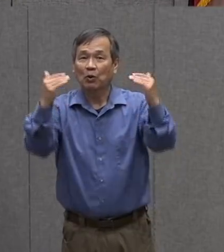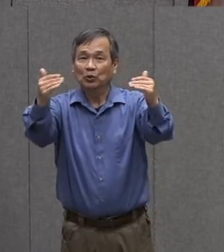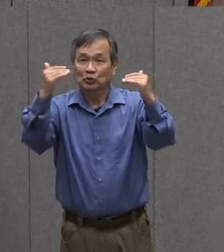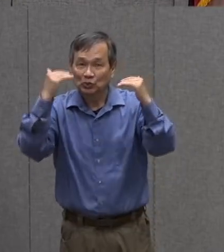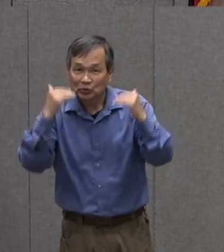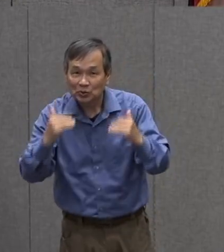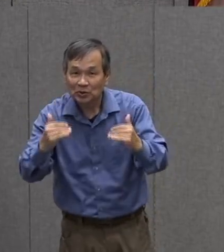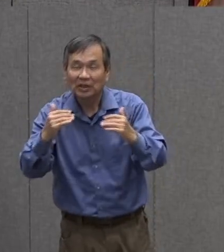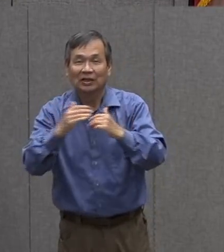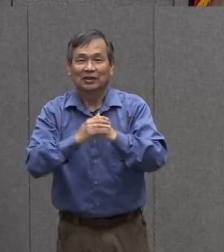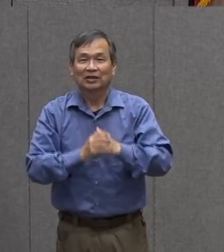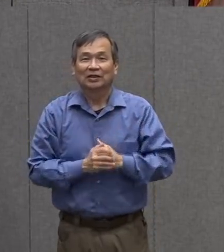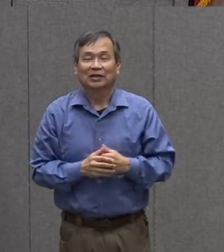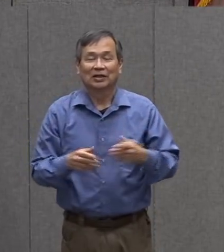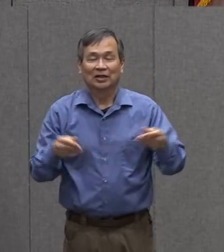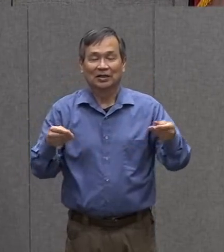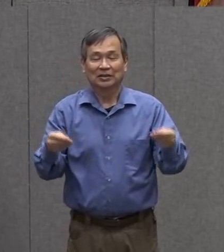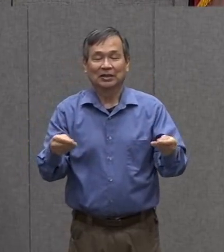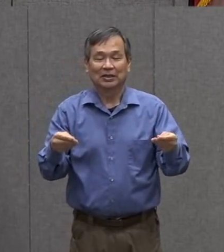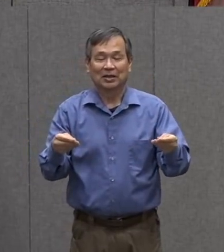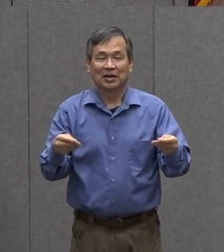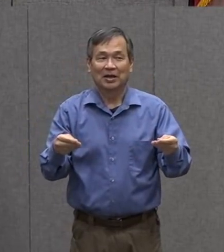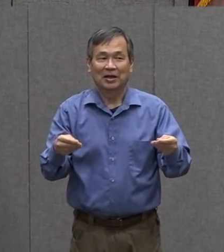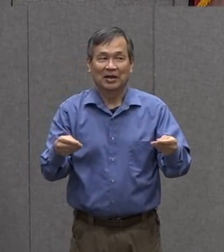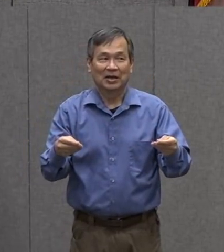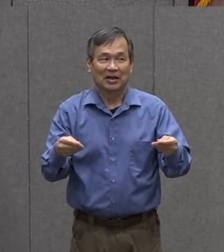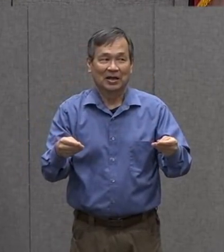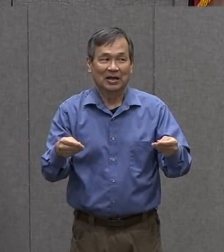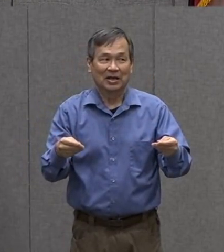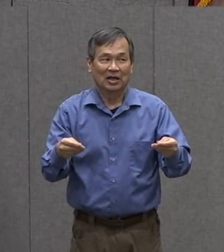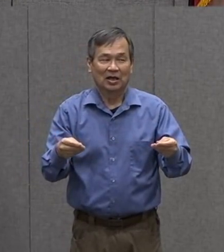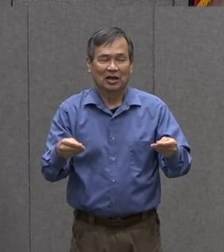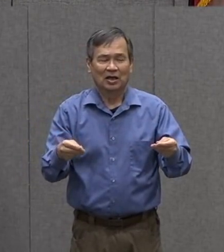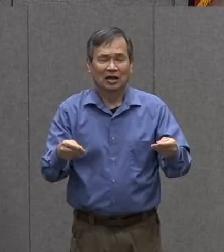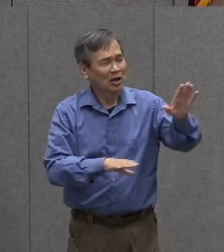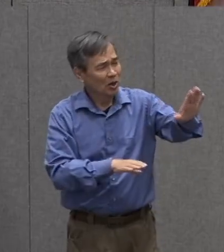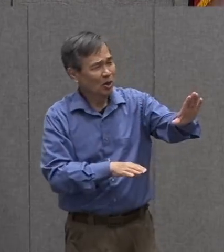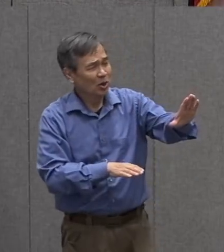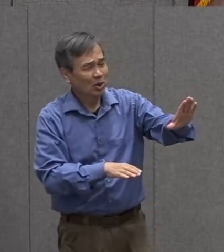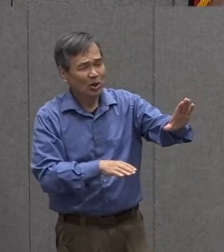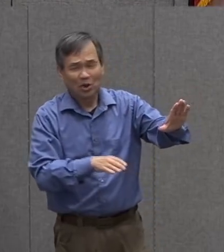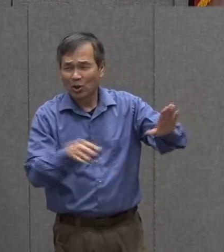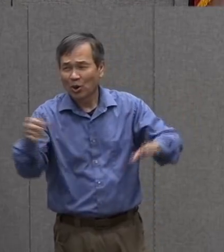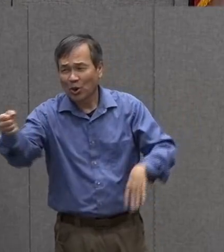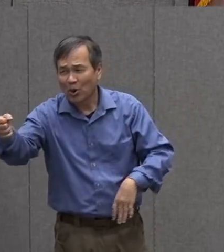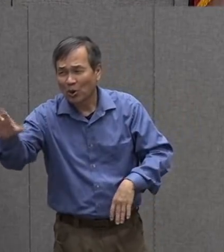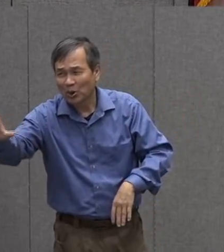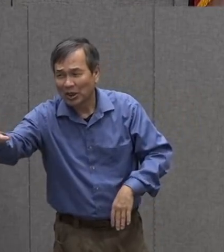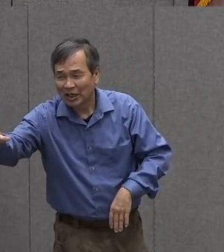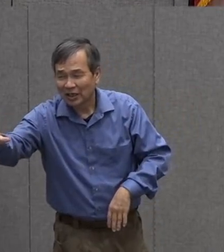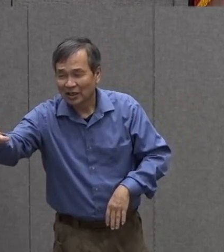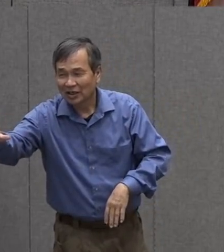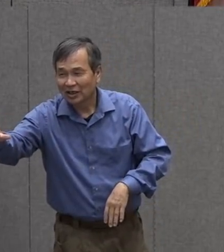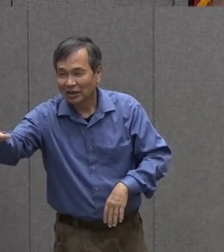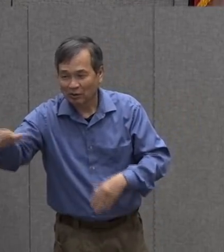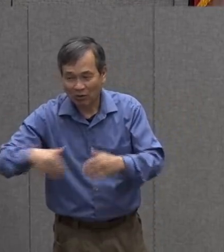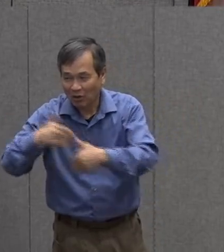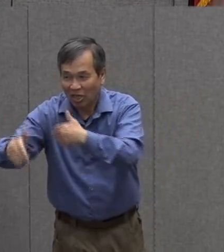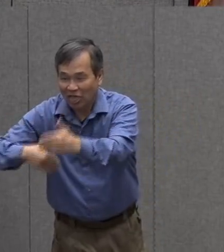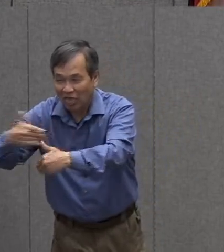to fold this piece of paper oh hold on miss rocks and not tall ways